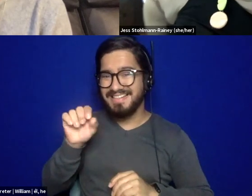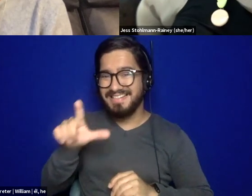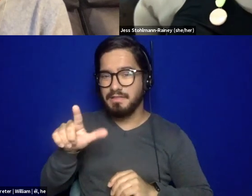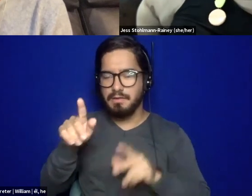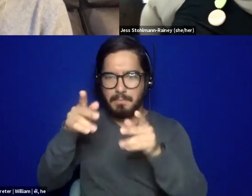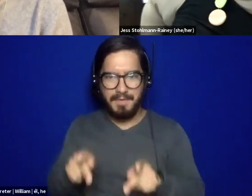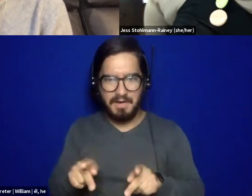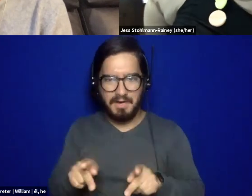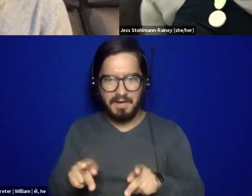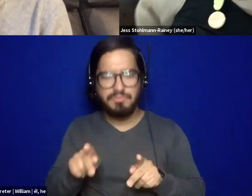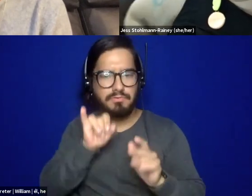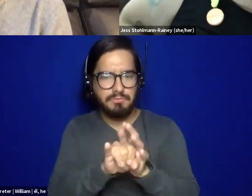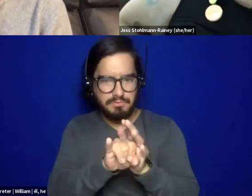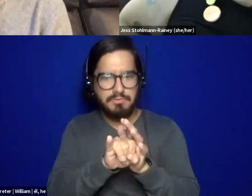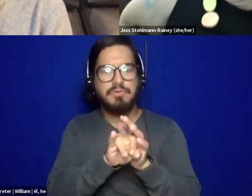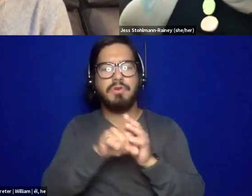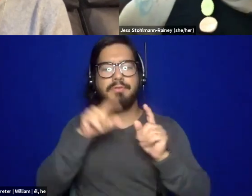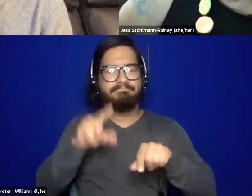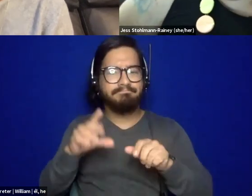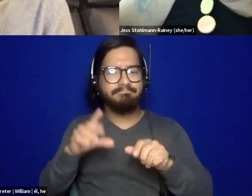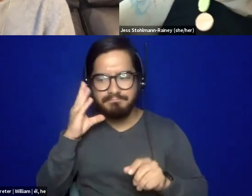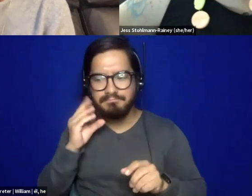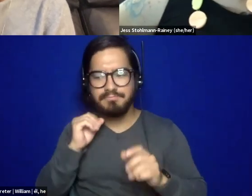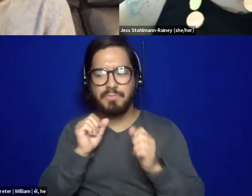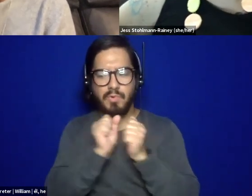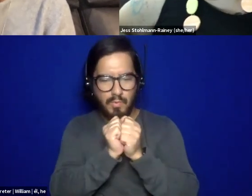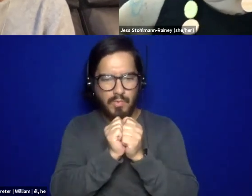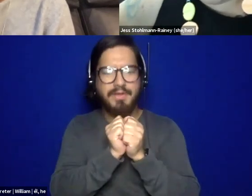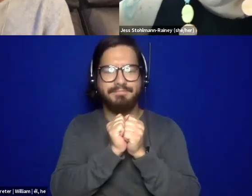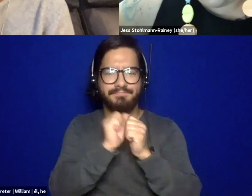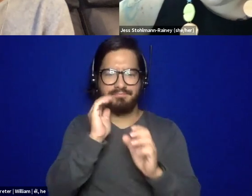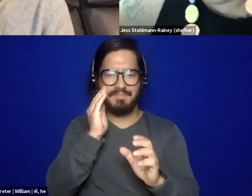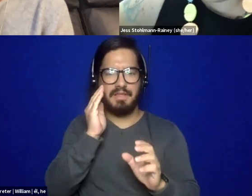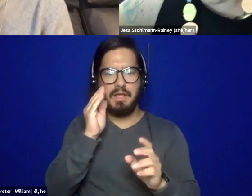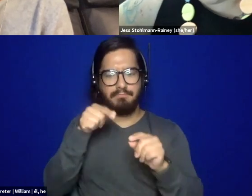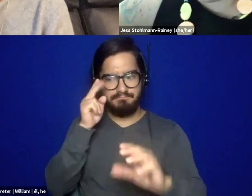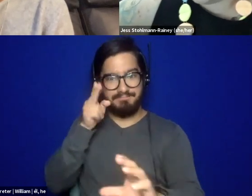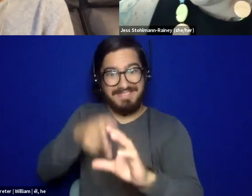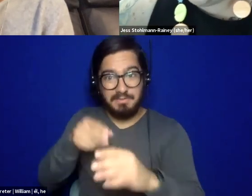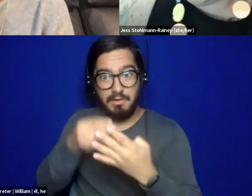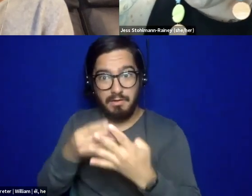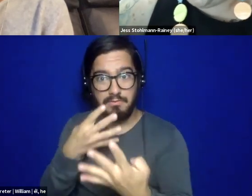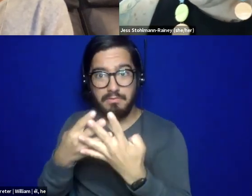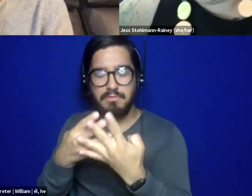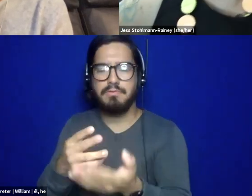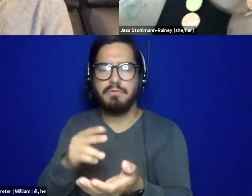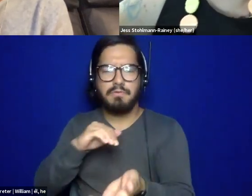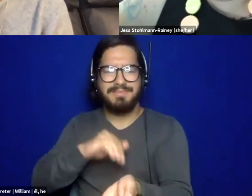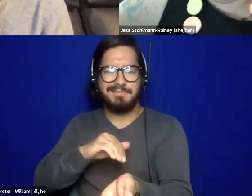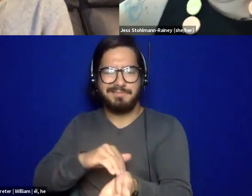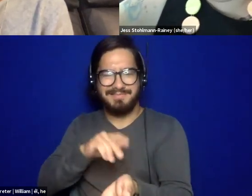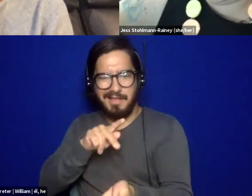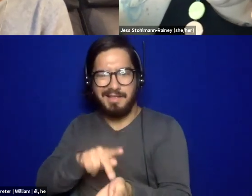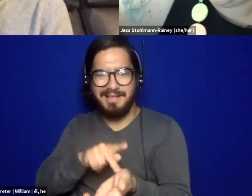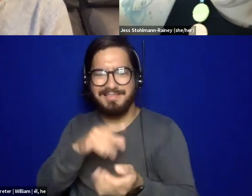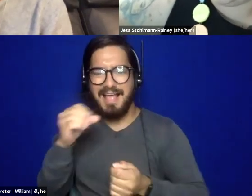things that get called psychosis and suicide, I've experienced psychiatric incarceration and abuse firsthand. And have